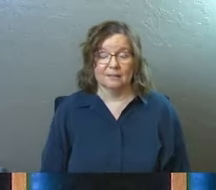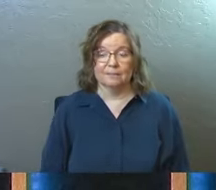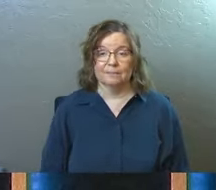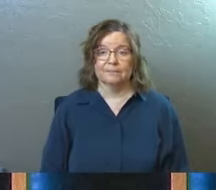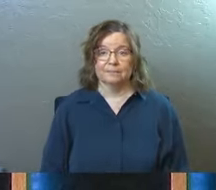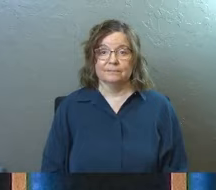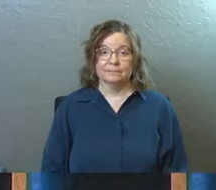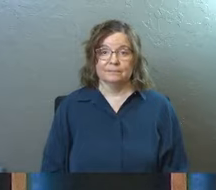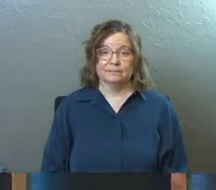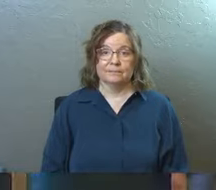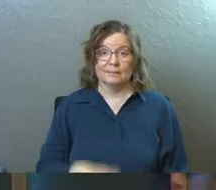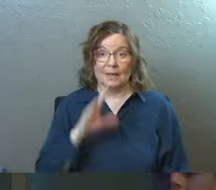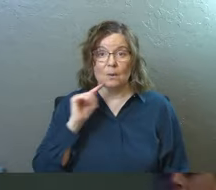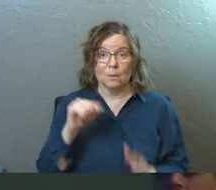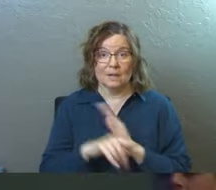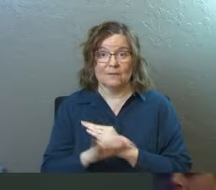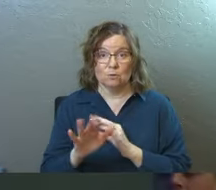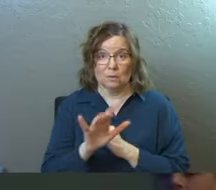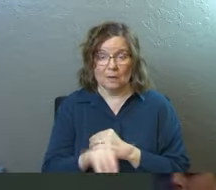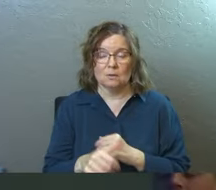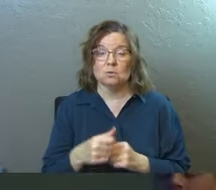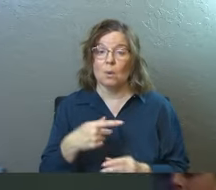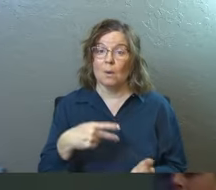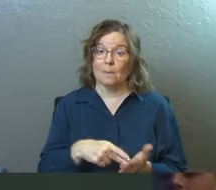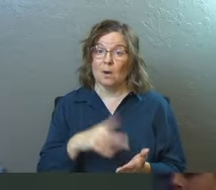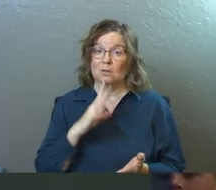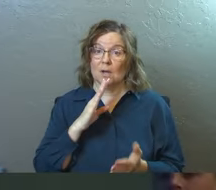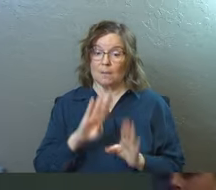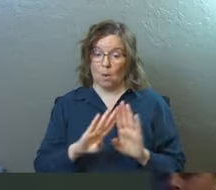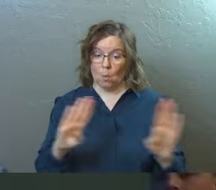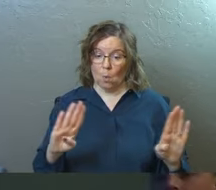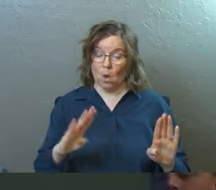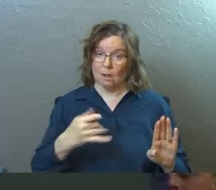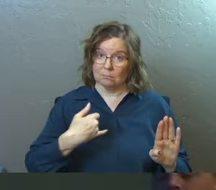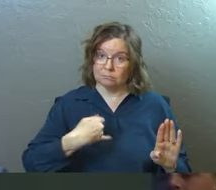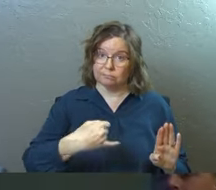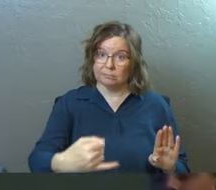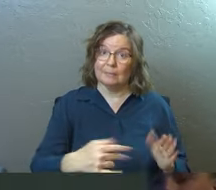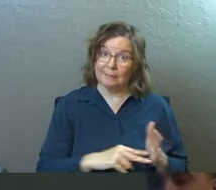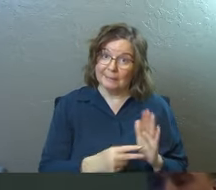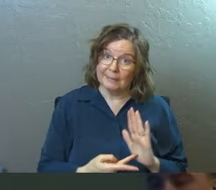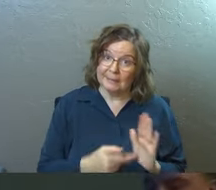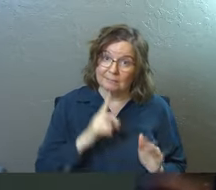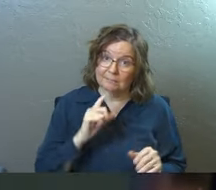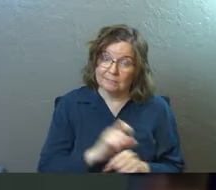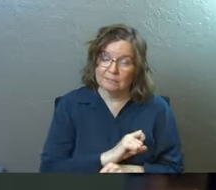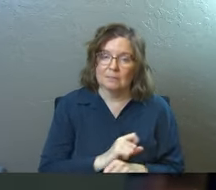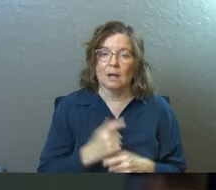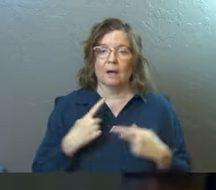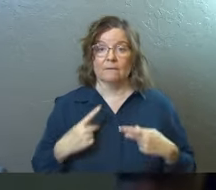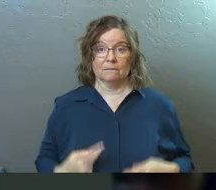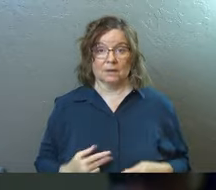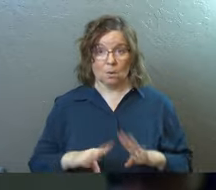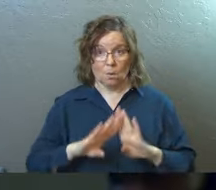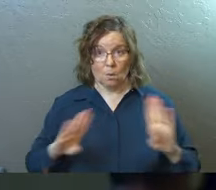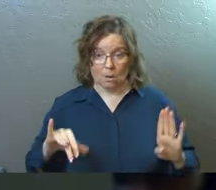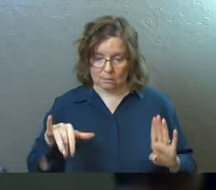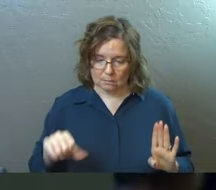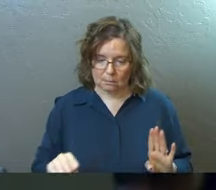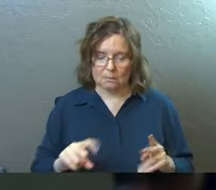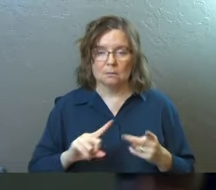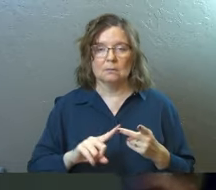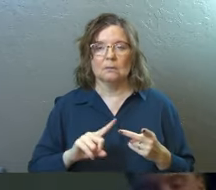Capital punishment. So when Paul's talking about a wall of separation, he means it. And not only was the physical wall there,